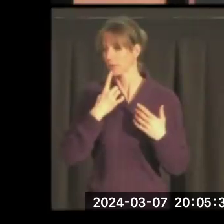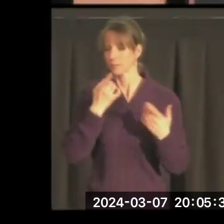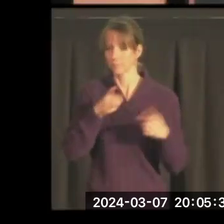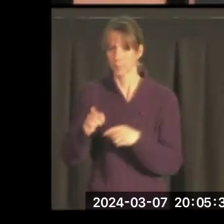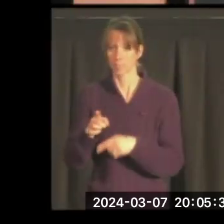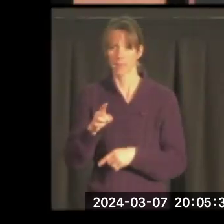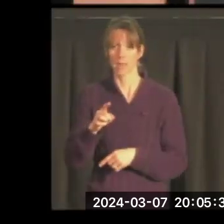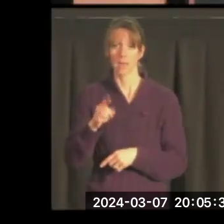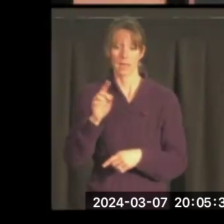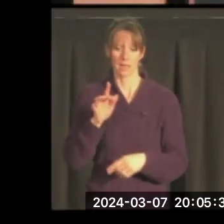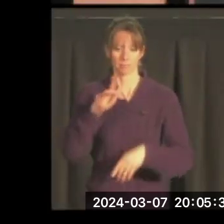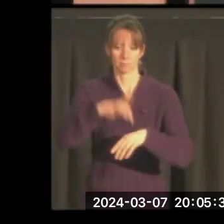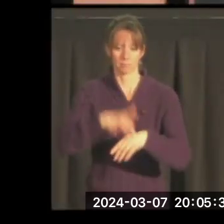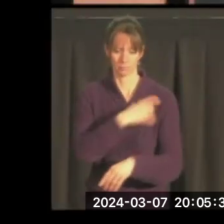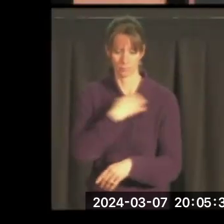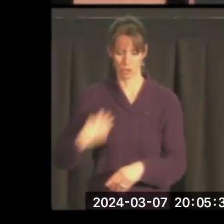visits China.